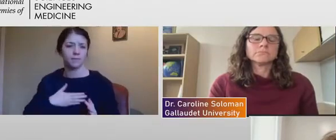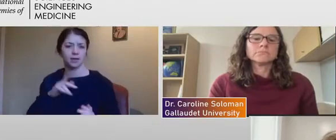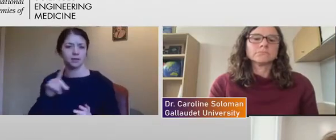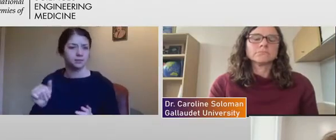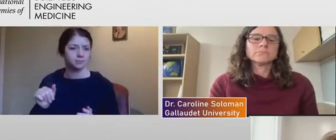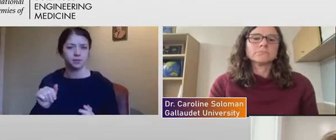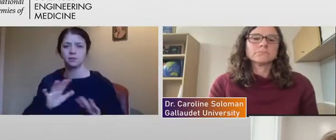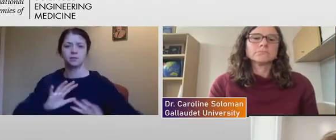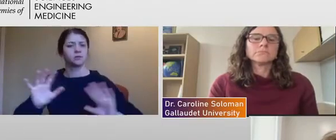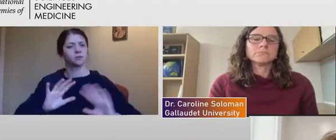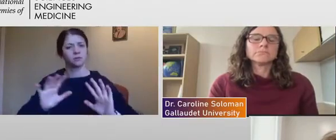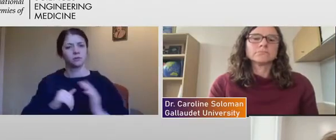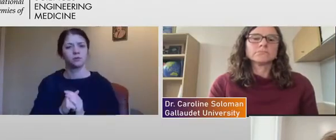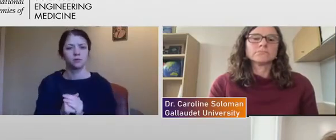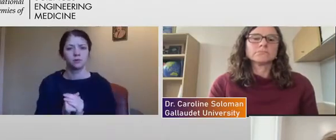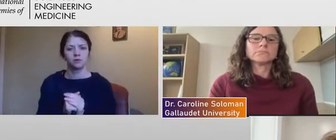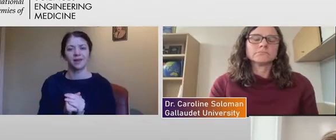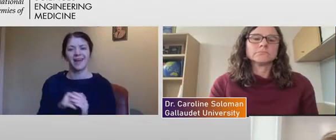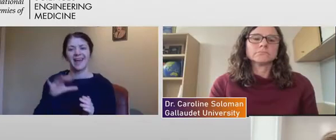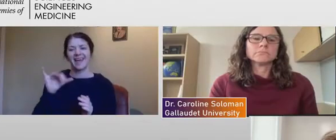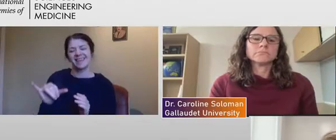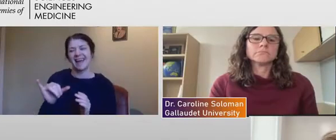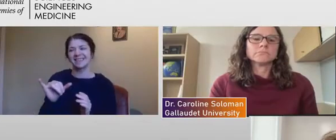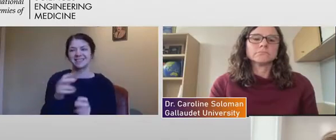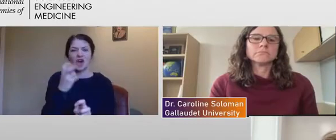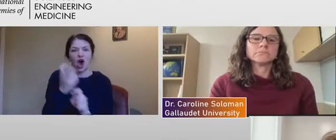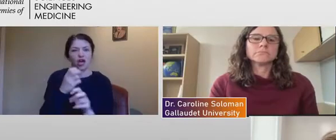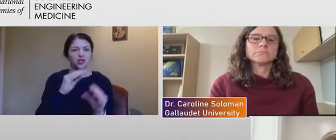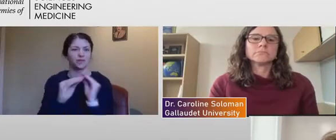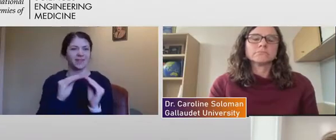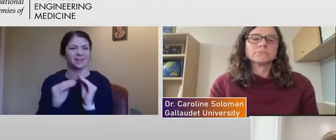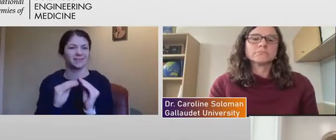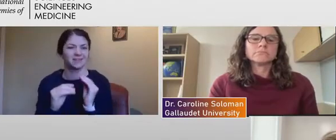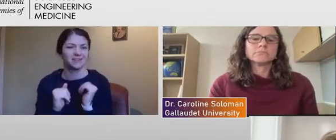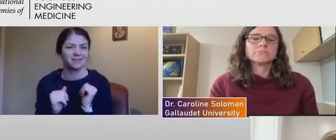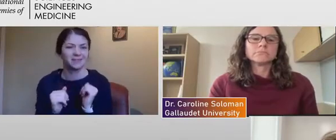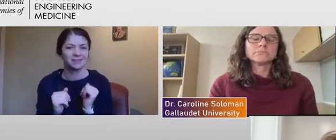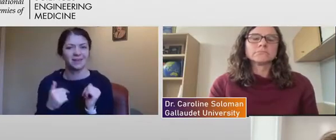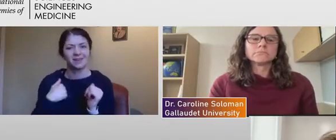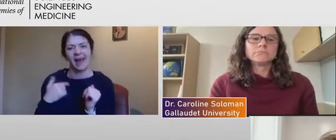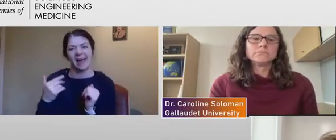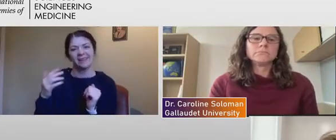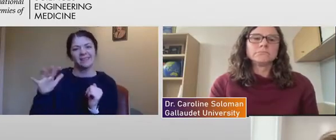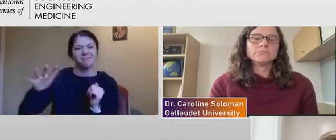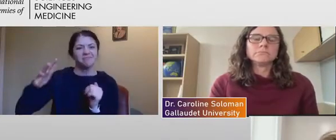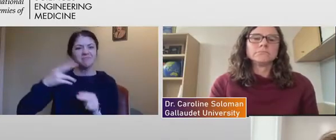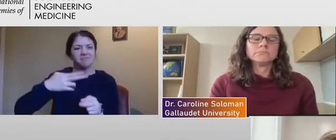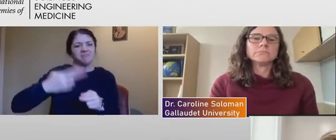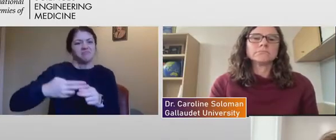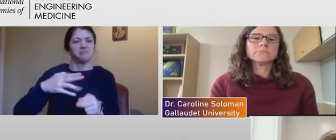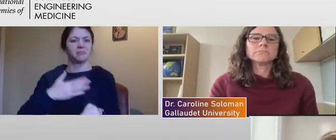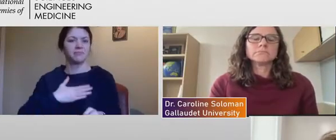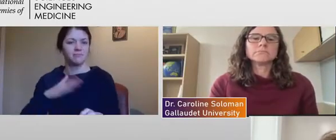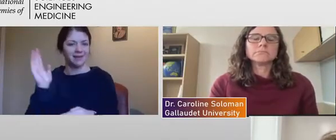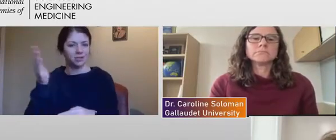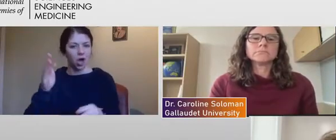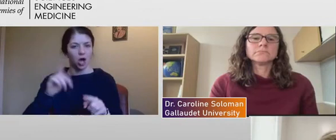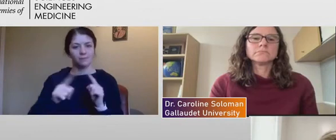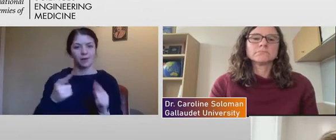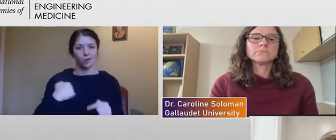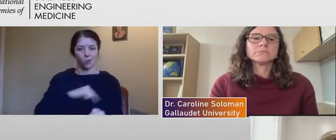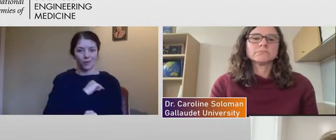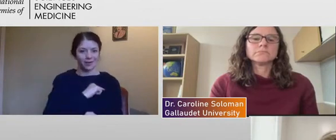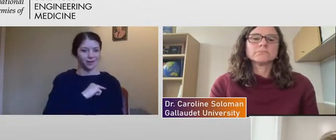I alluded to as being the harder thing to fix. Like, I mean, we're, you know, we're the STEM field, you know, we're curing cancer and